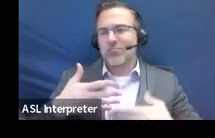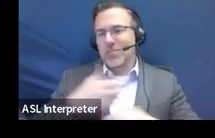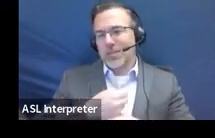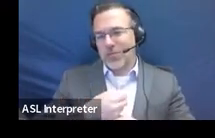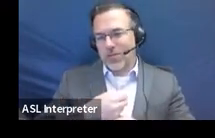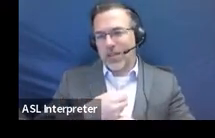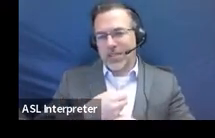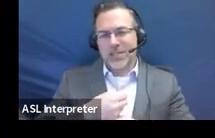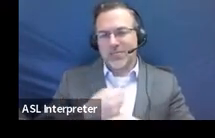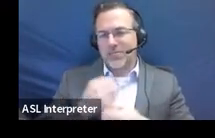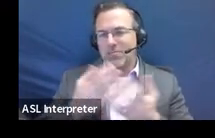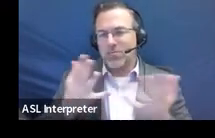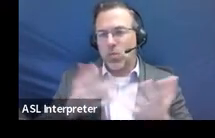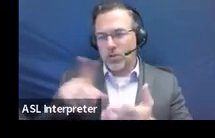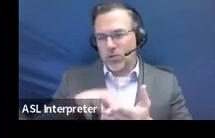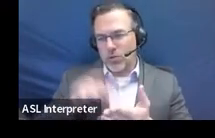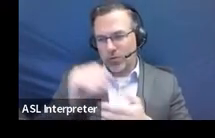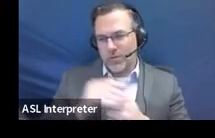that observation.